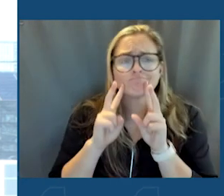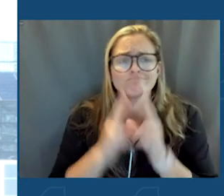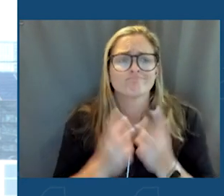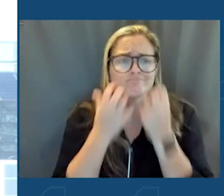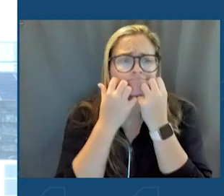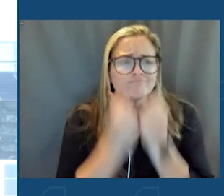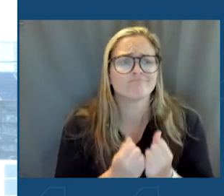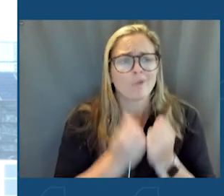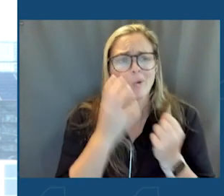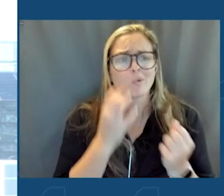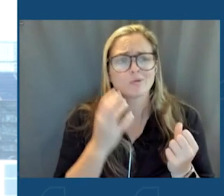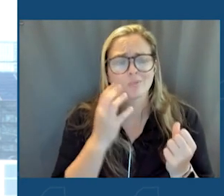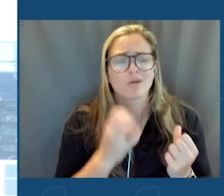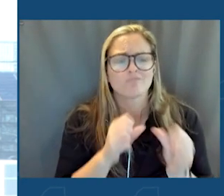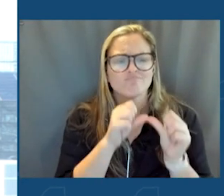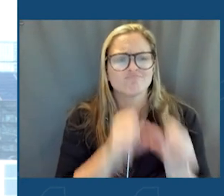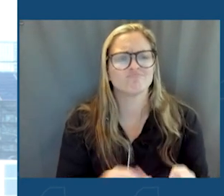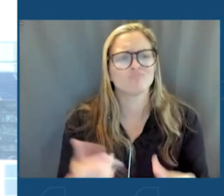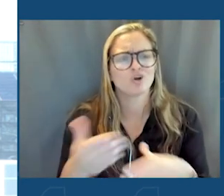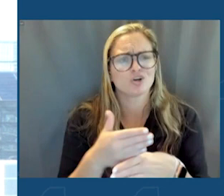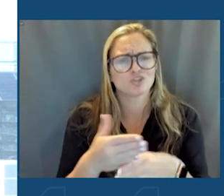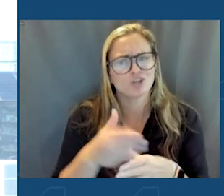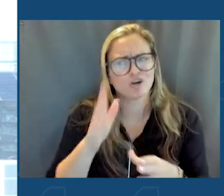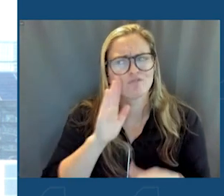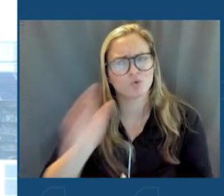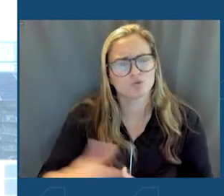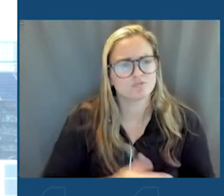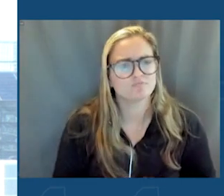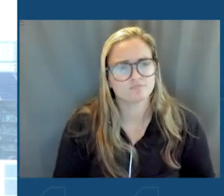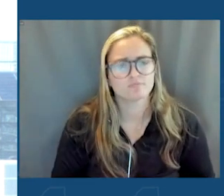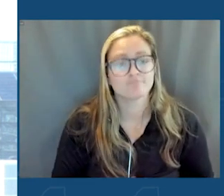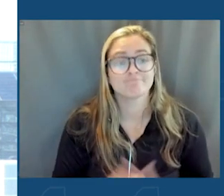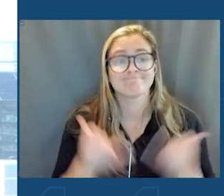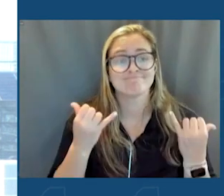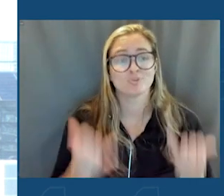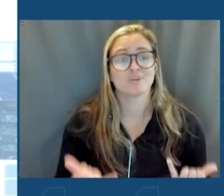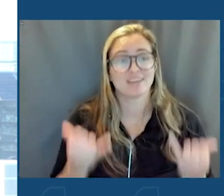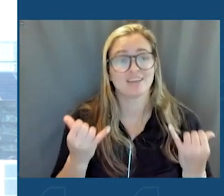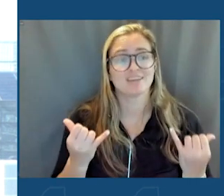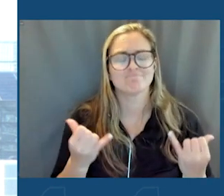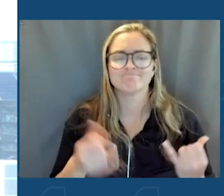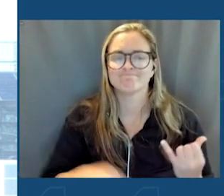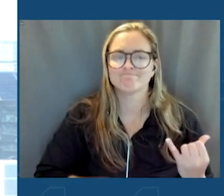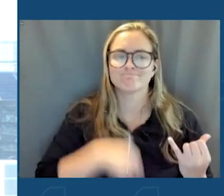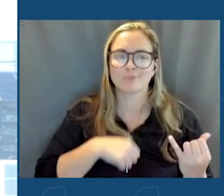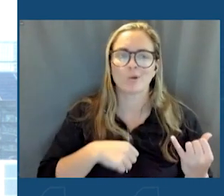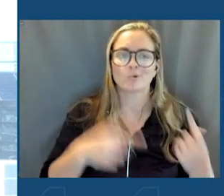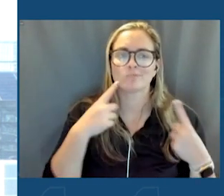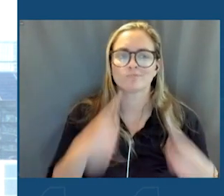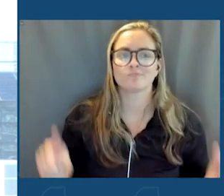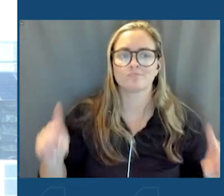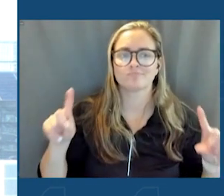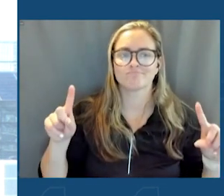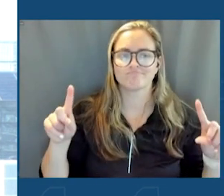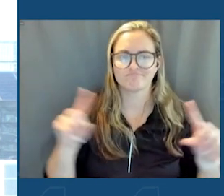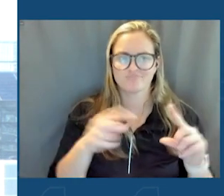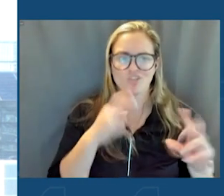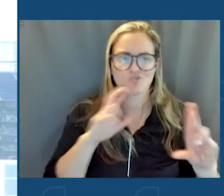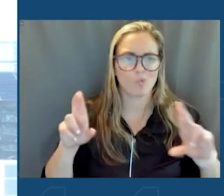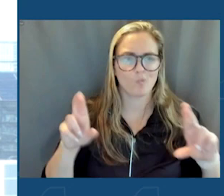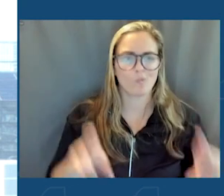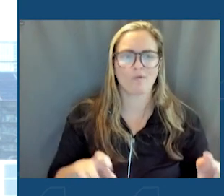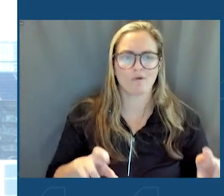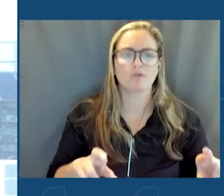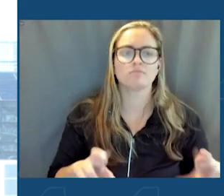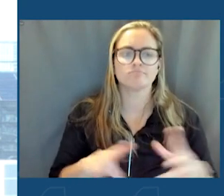bear for our shared future. So today, I am proud to release the Council's report and put in motion an